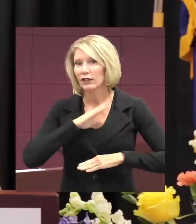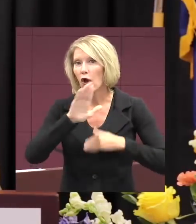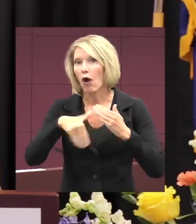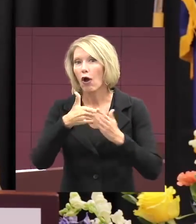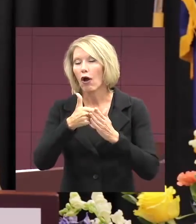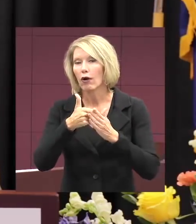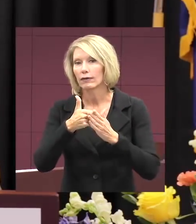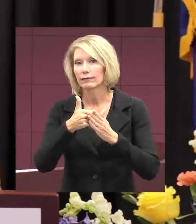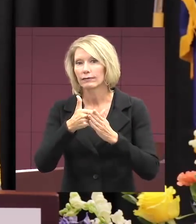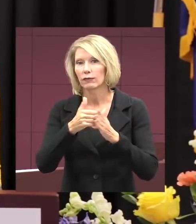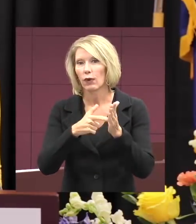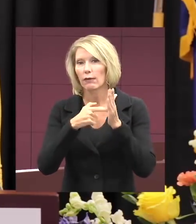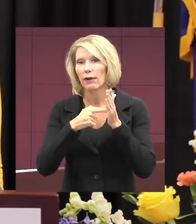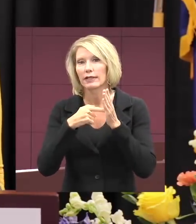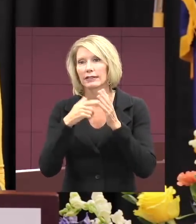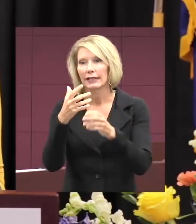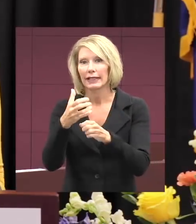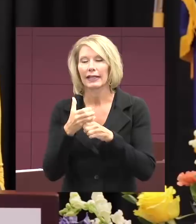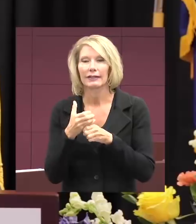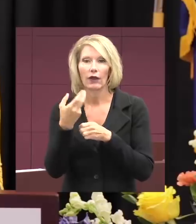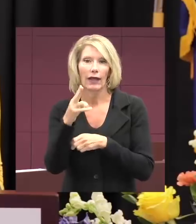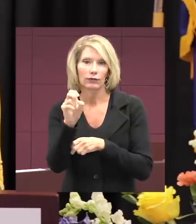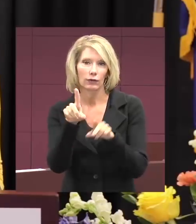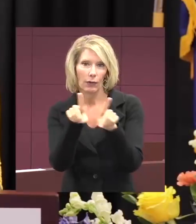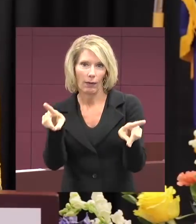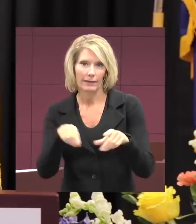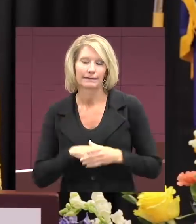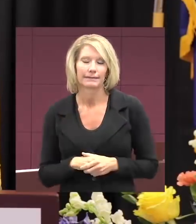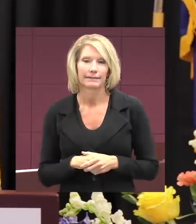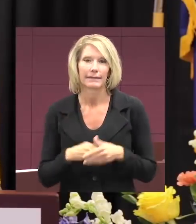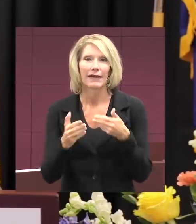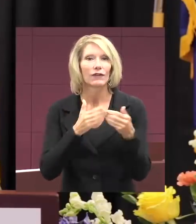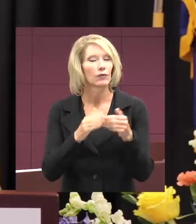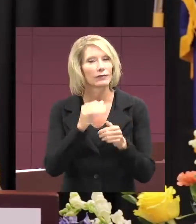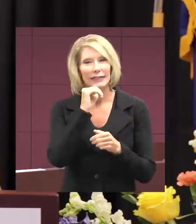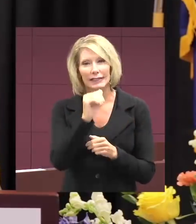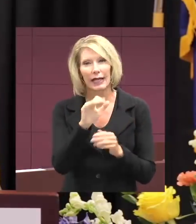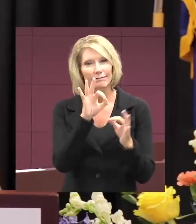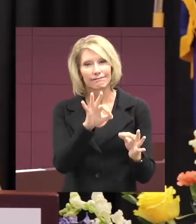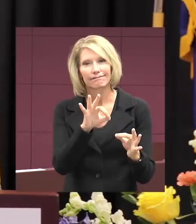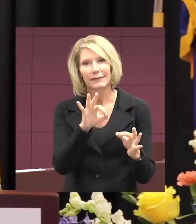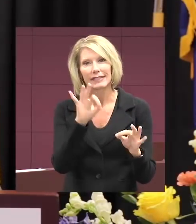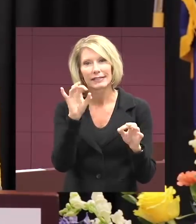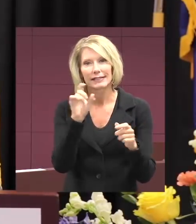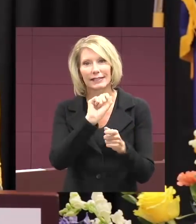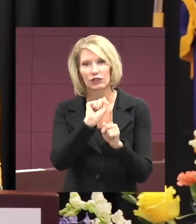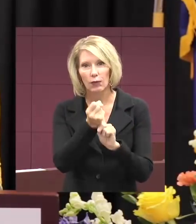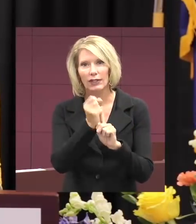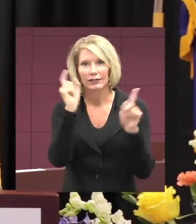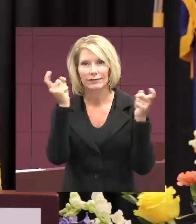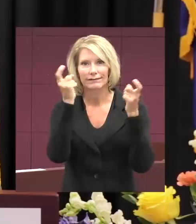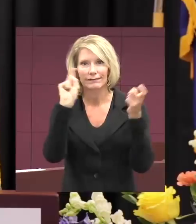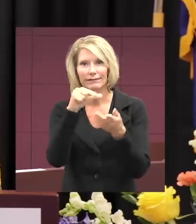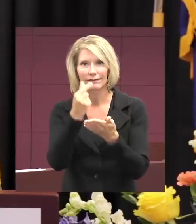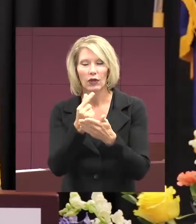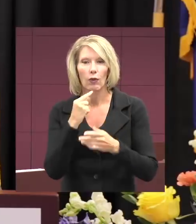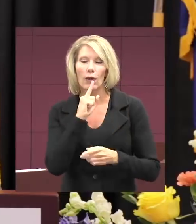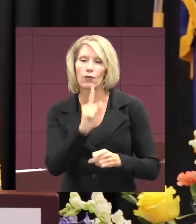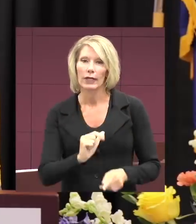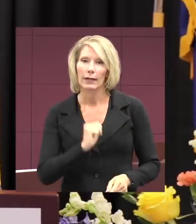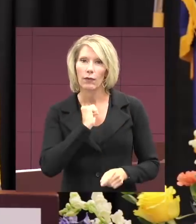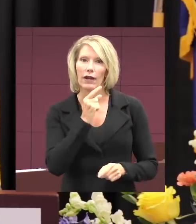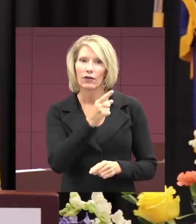of the requirements to receive their high school diploma. Although this is not an ideal ceremony, we are overtly proud of you,